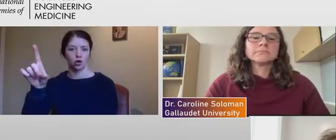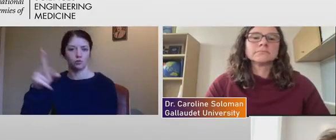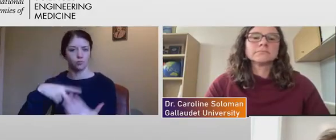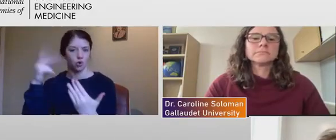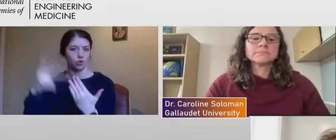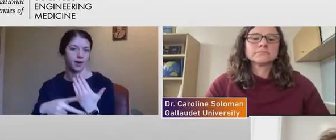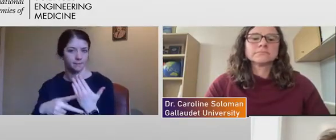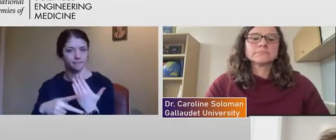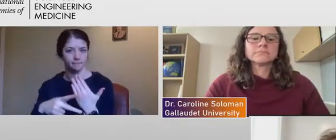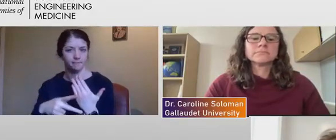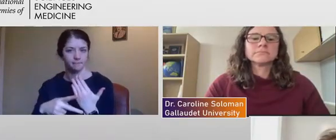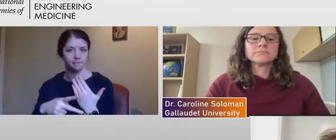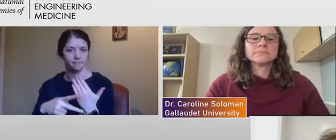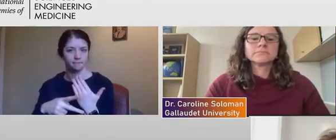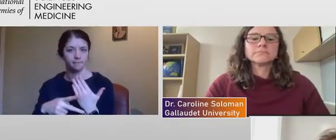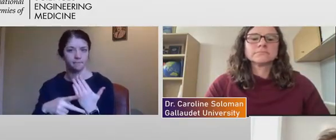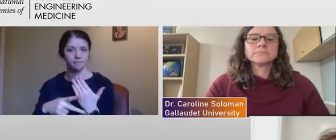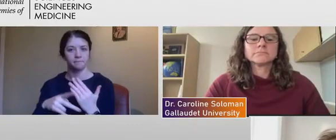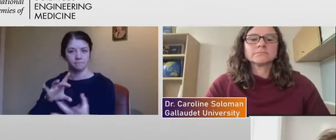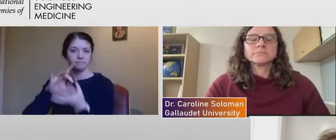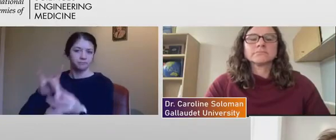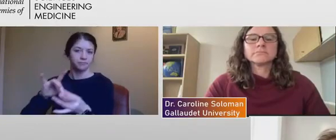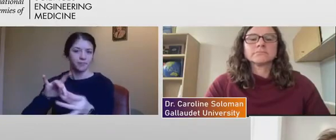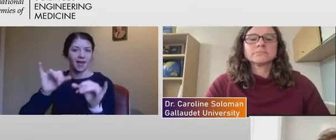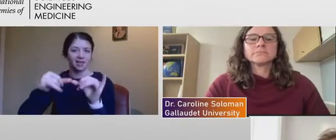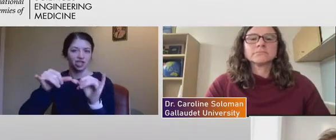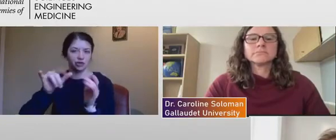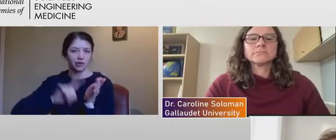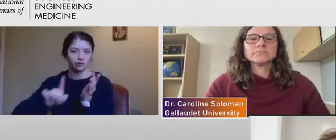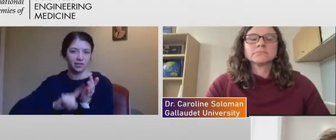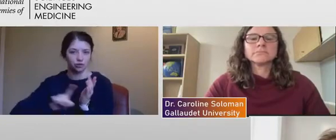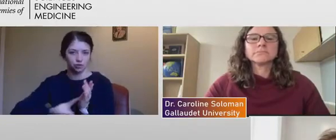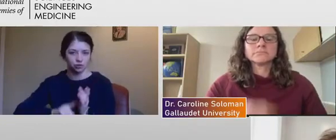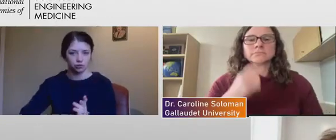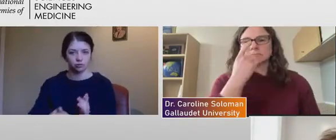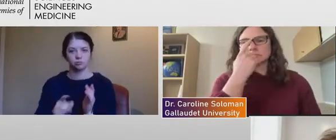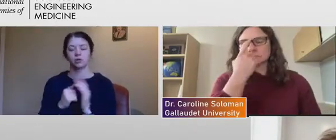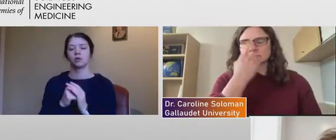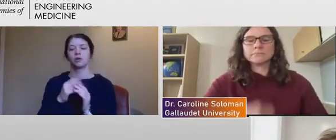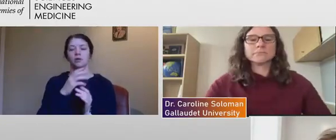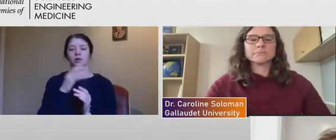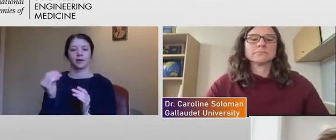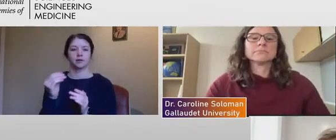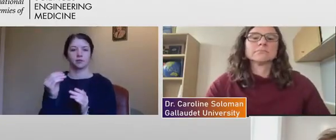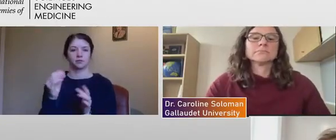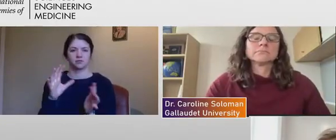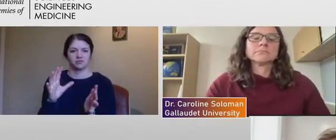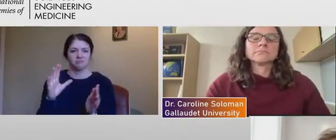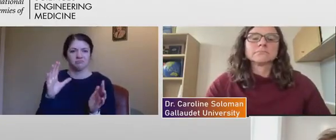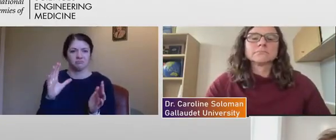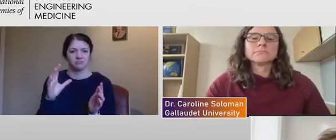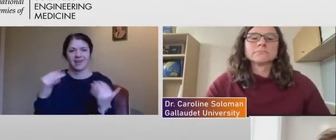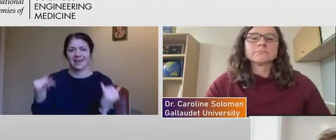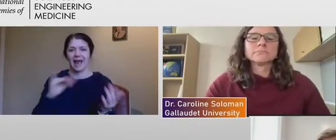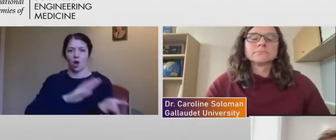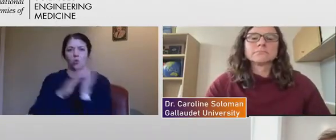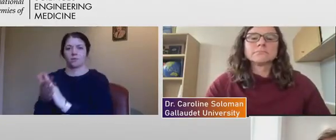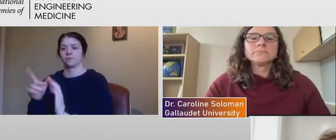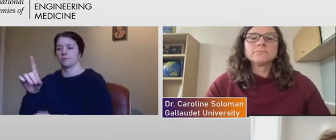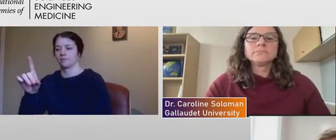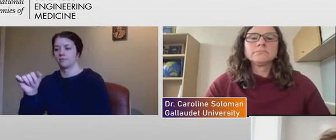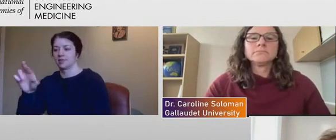disability research engineering. Uh, uh, yeah, I may have messed it up. Now it's there, uh,